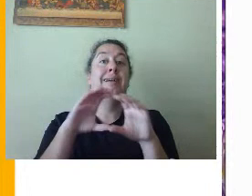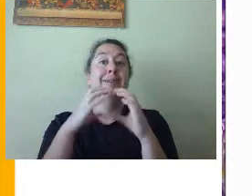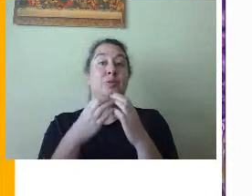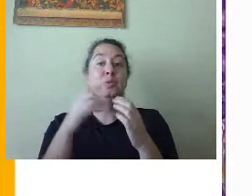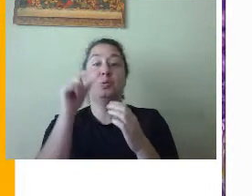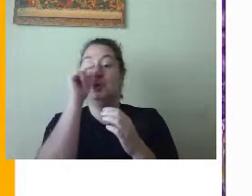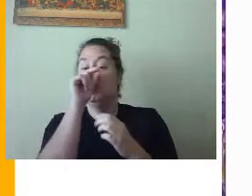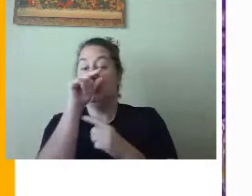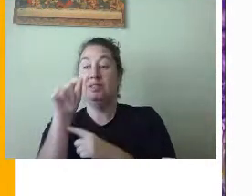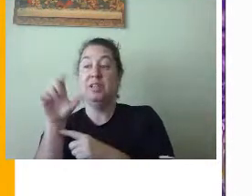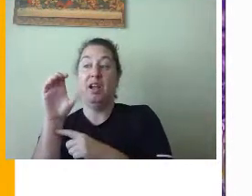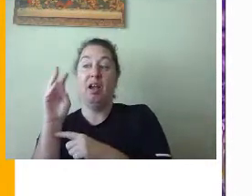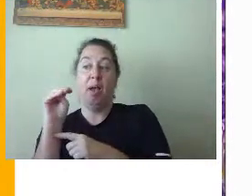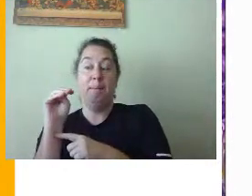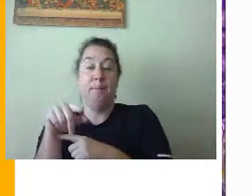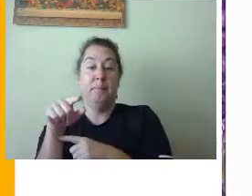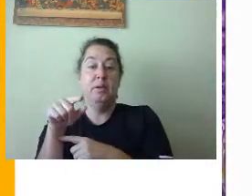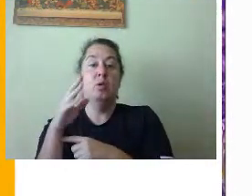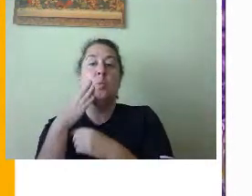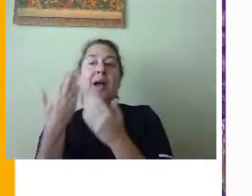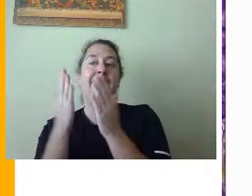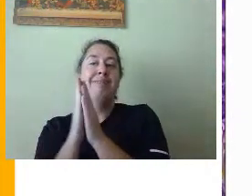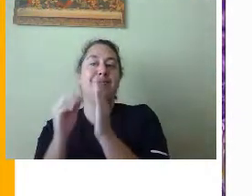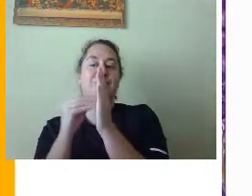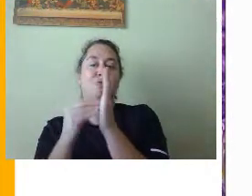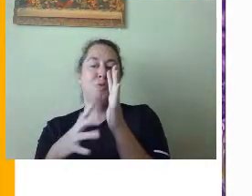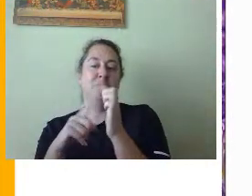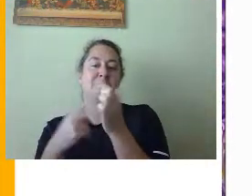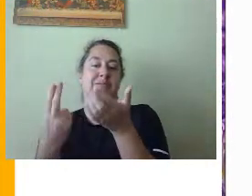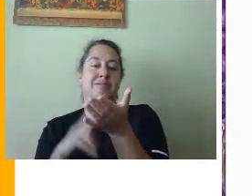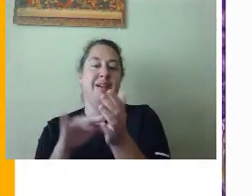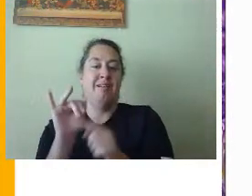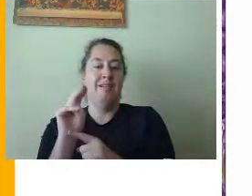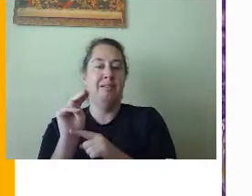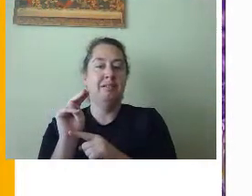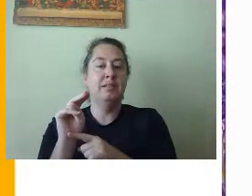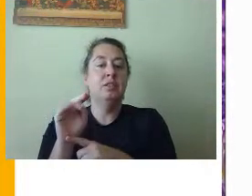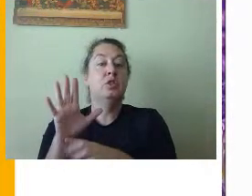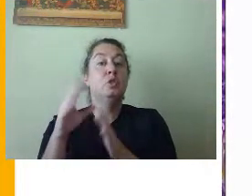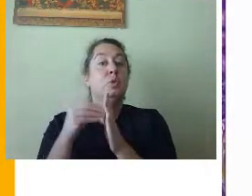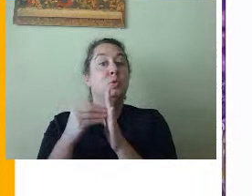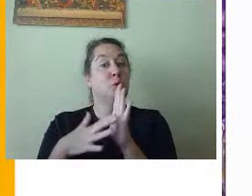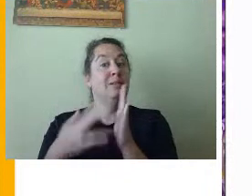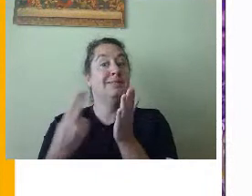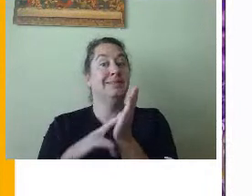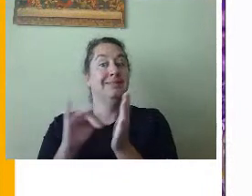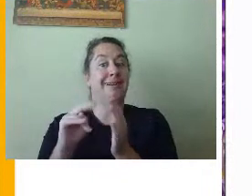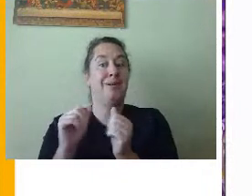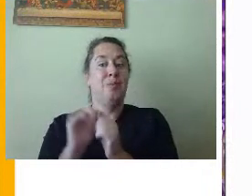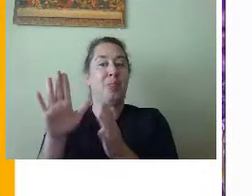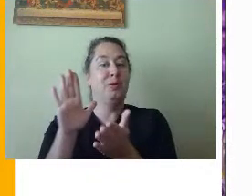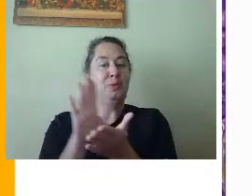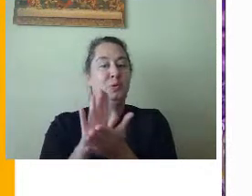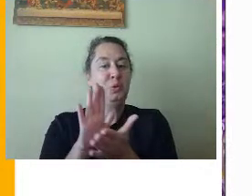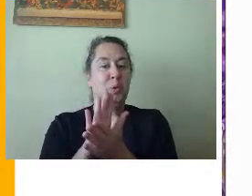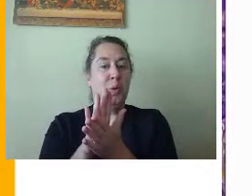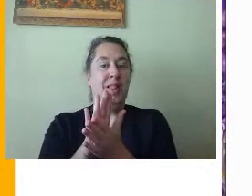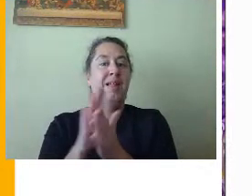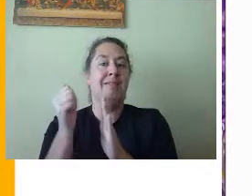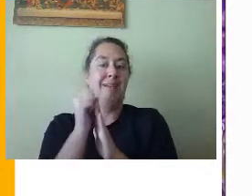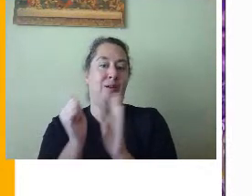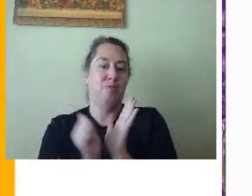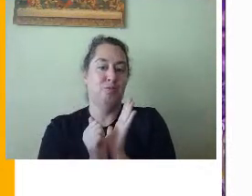And from there, it will ask your student to sign in. Your student needs to sign in with their school account,